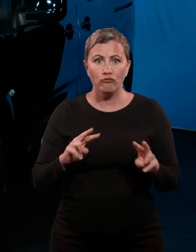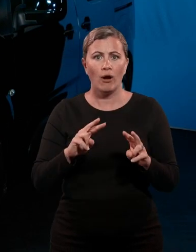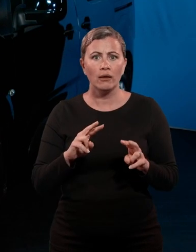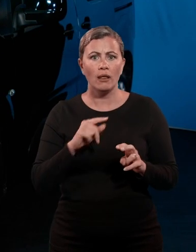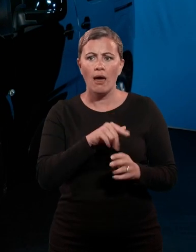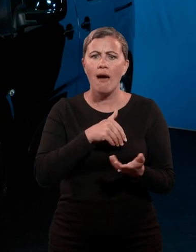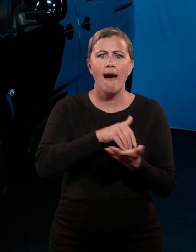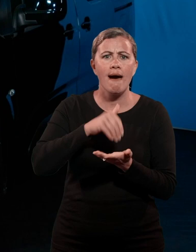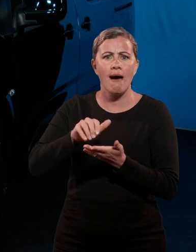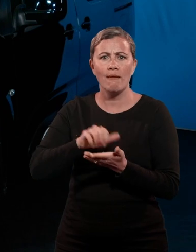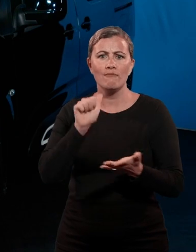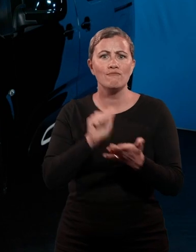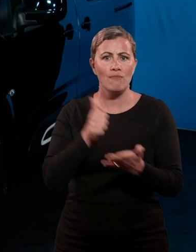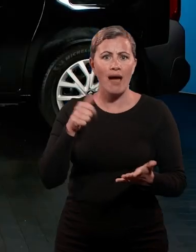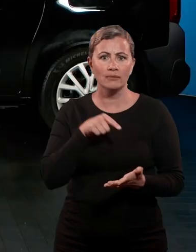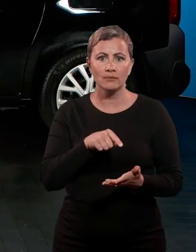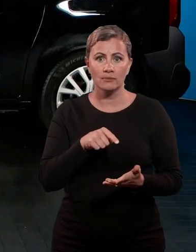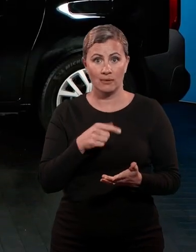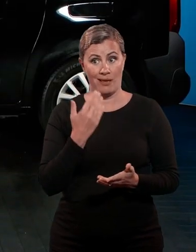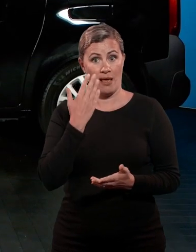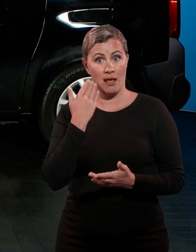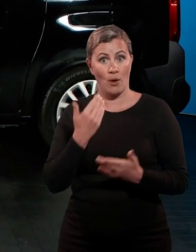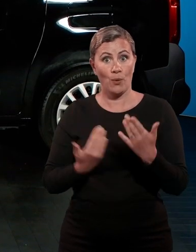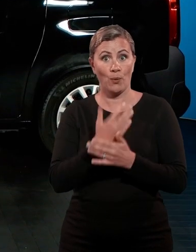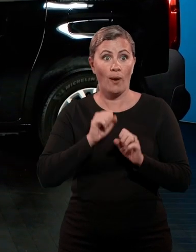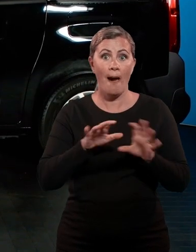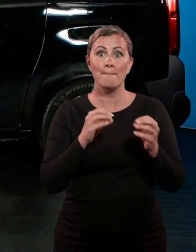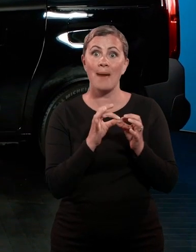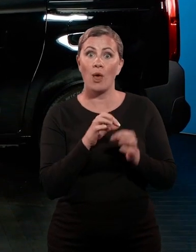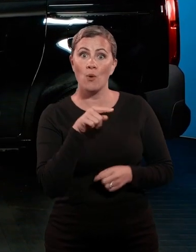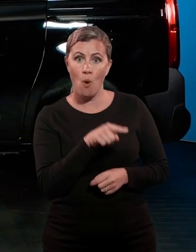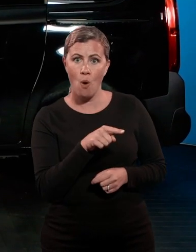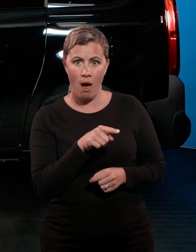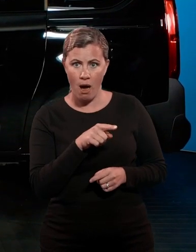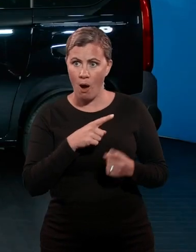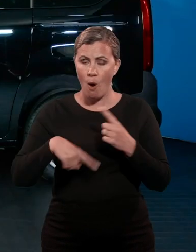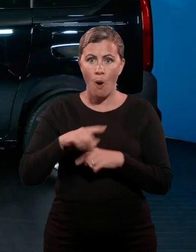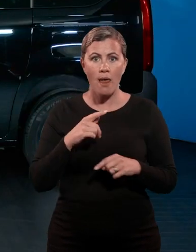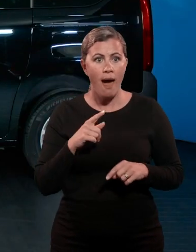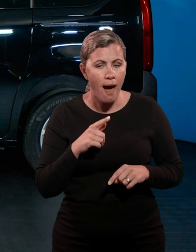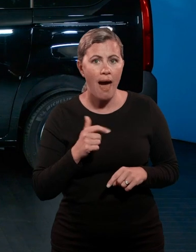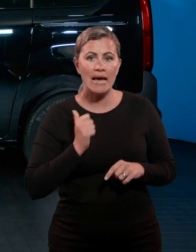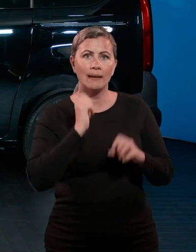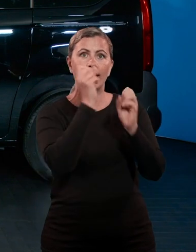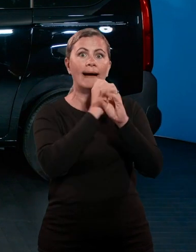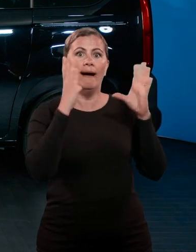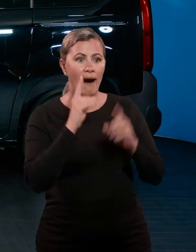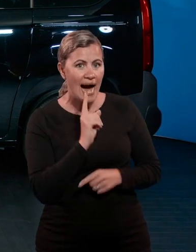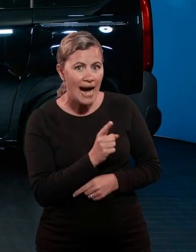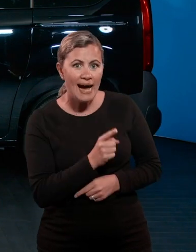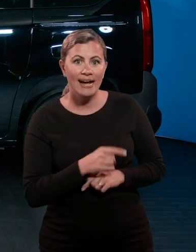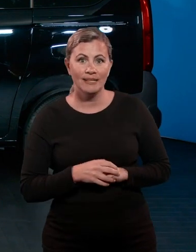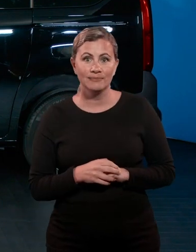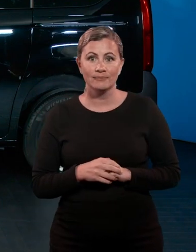segment and the latest version of Berlingo more than satisfies those early expectations. Beginning with the exterior,